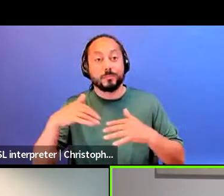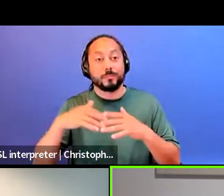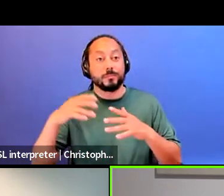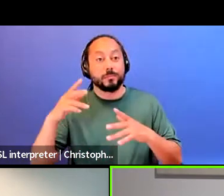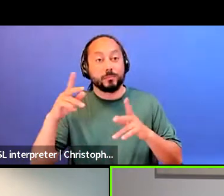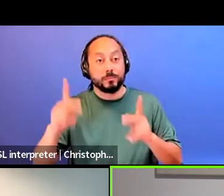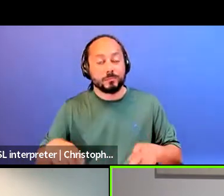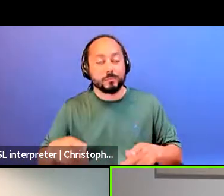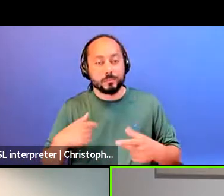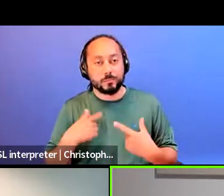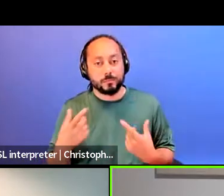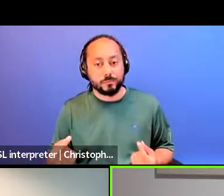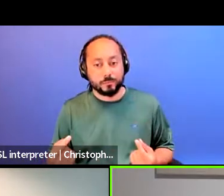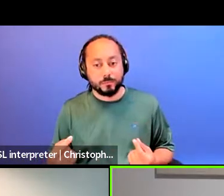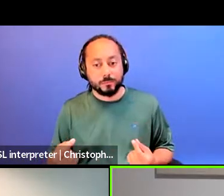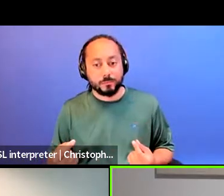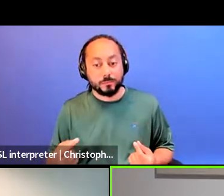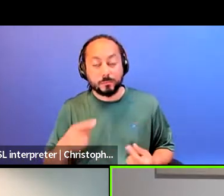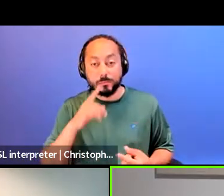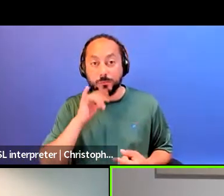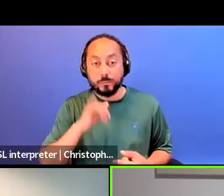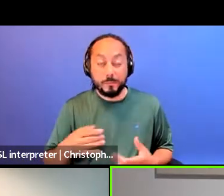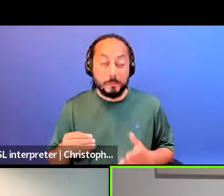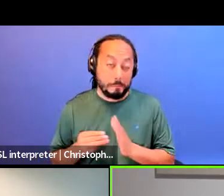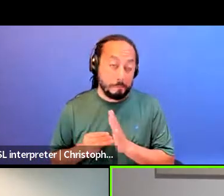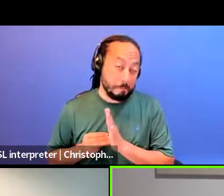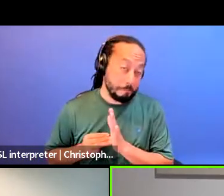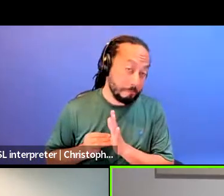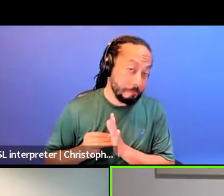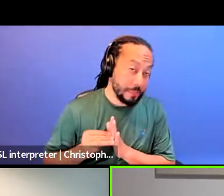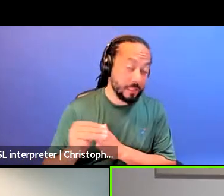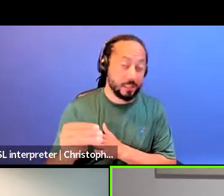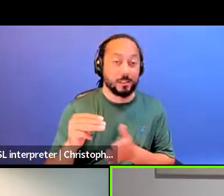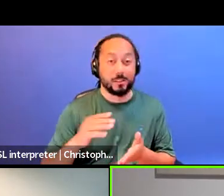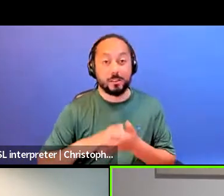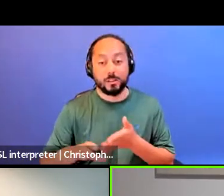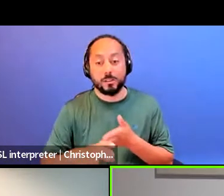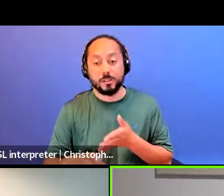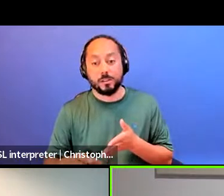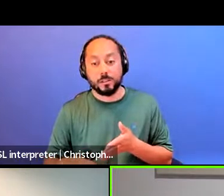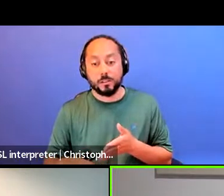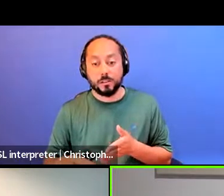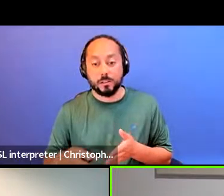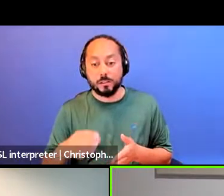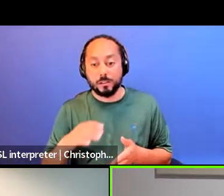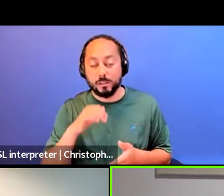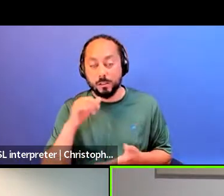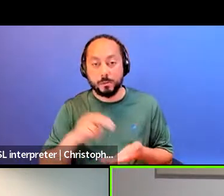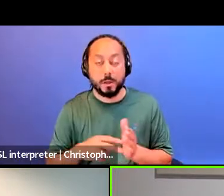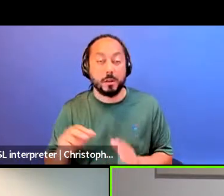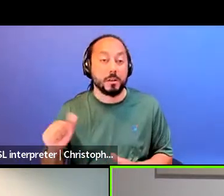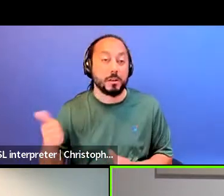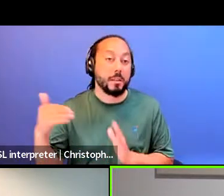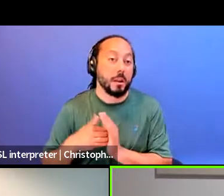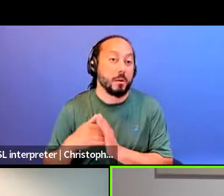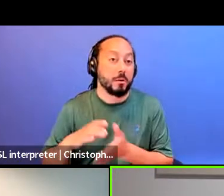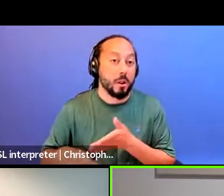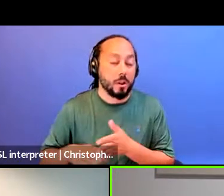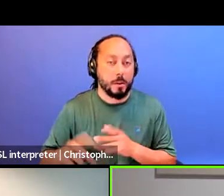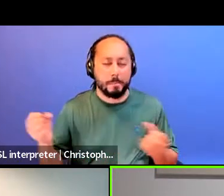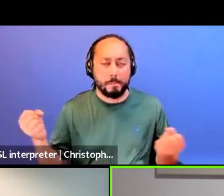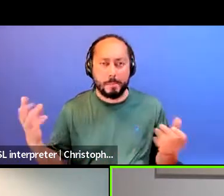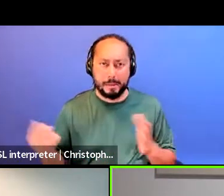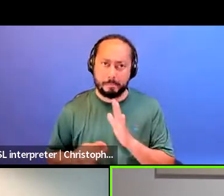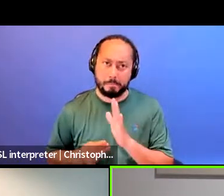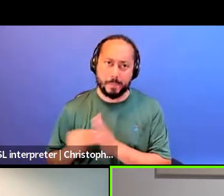like millions of dollars, like we're not talking about like a very, like a small $10,000 grant. We're talking about millions of